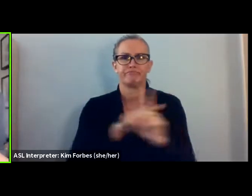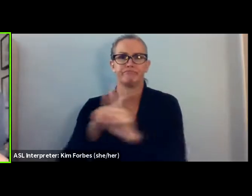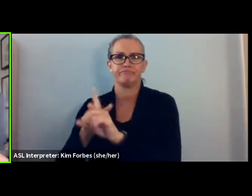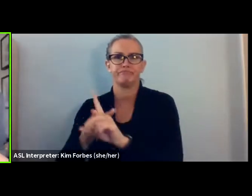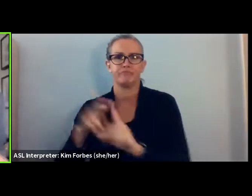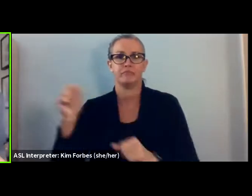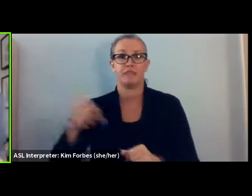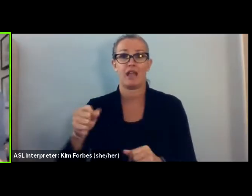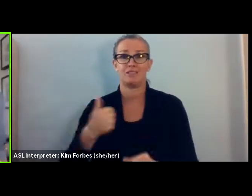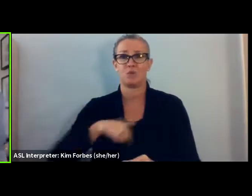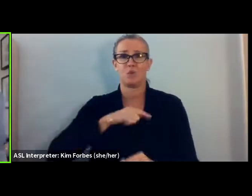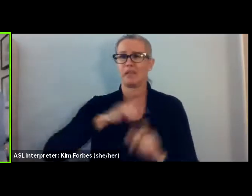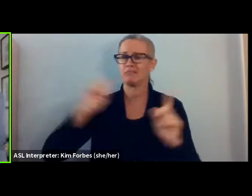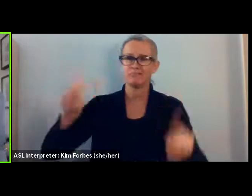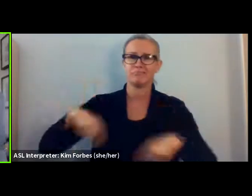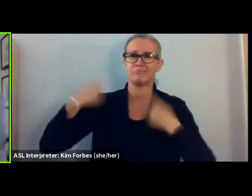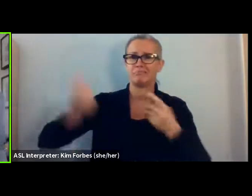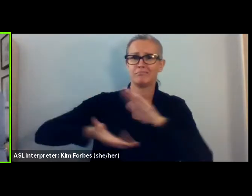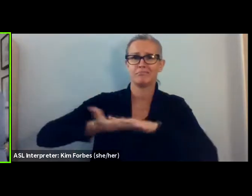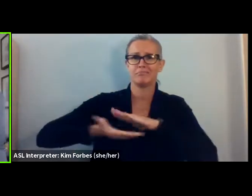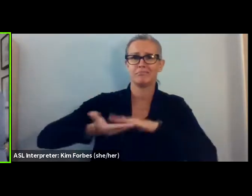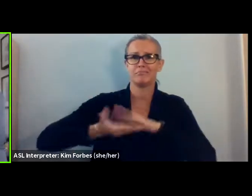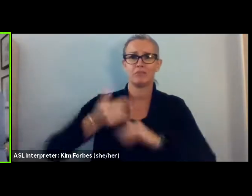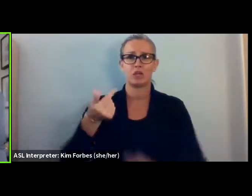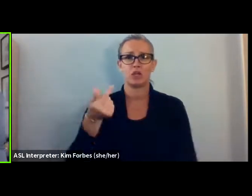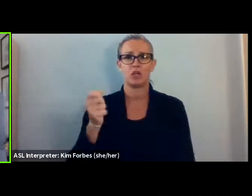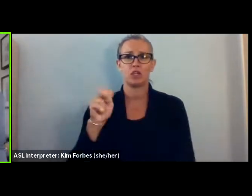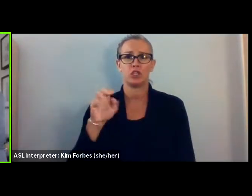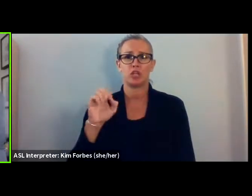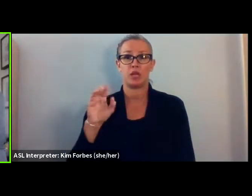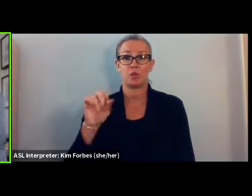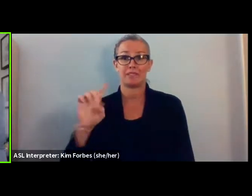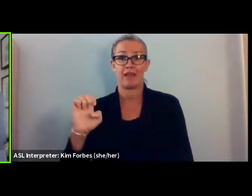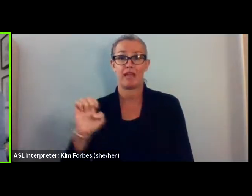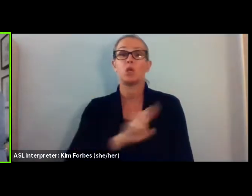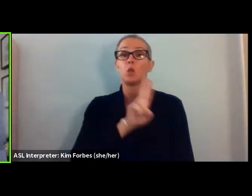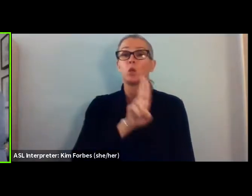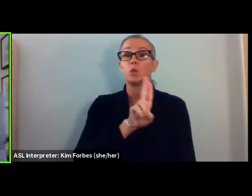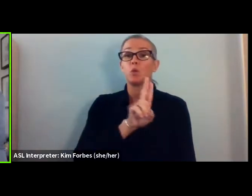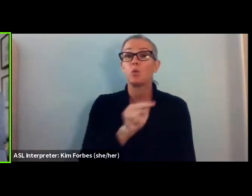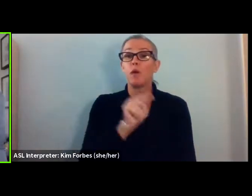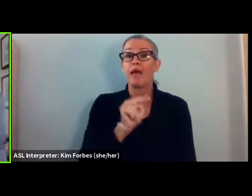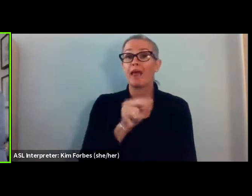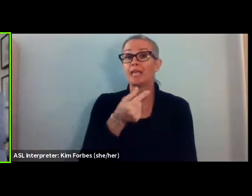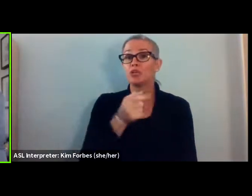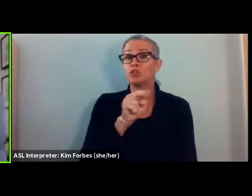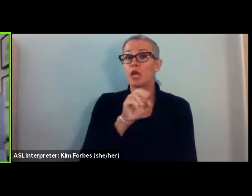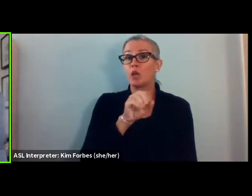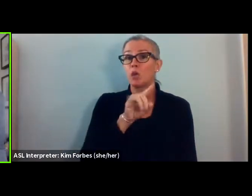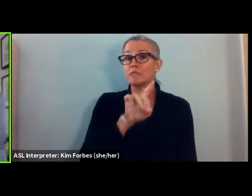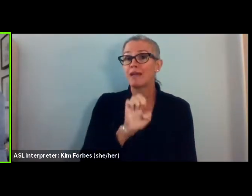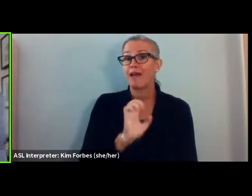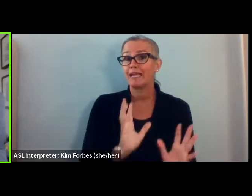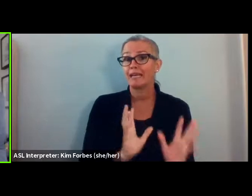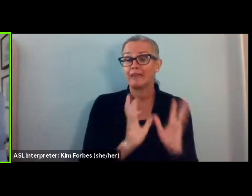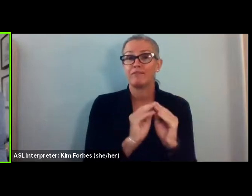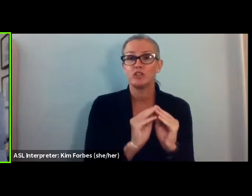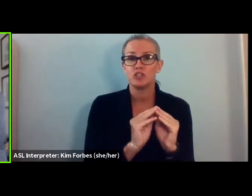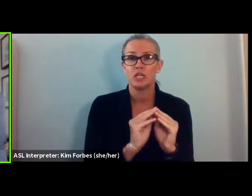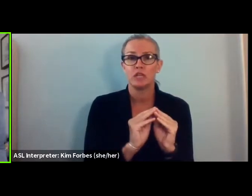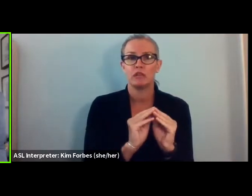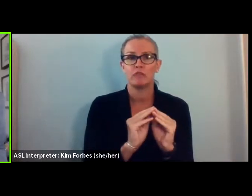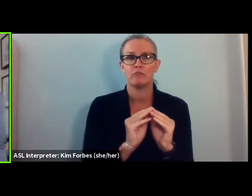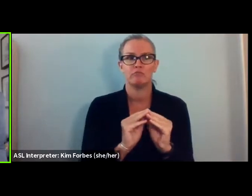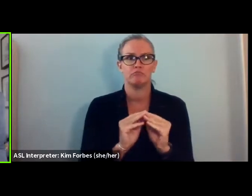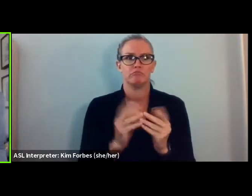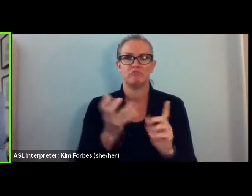of genocide. Under the UN Genocide Convention, there can be conditions of deprivation